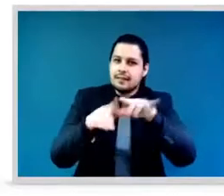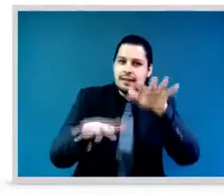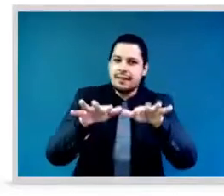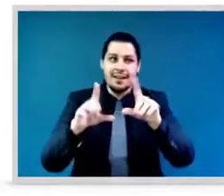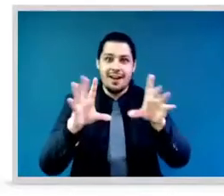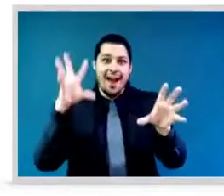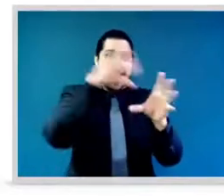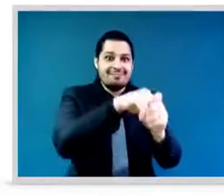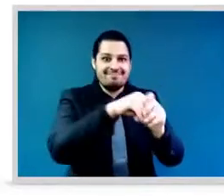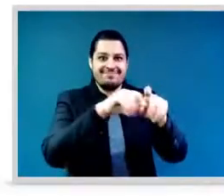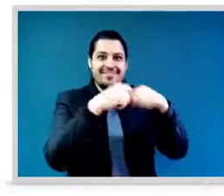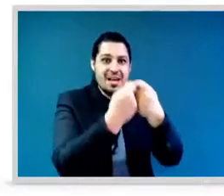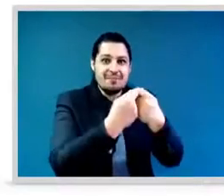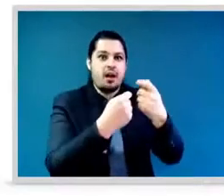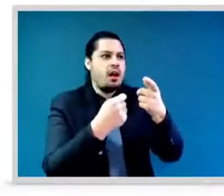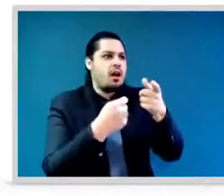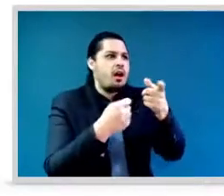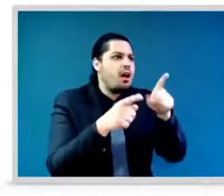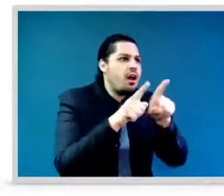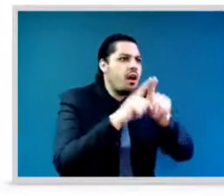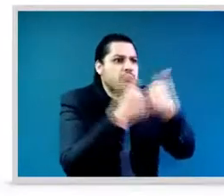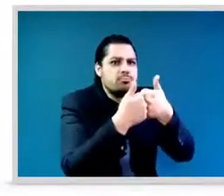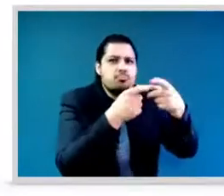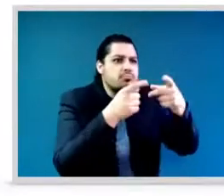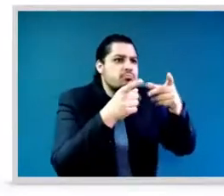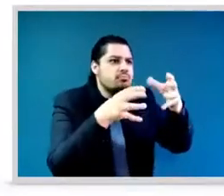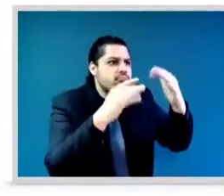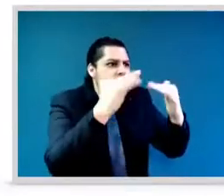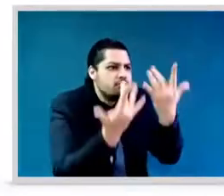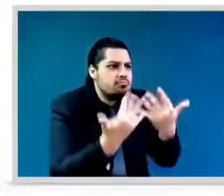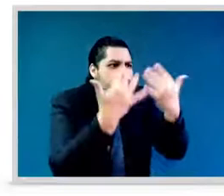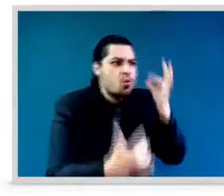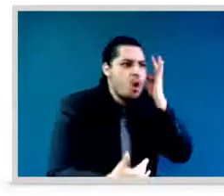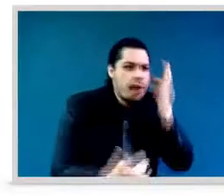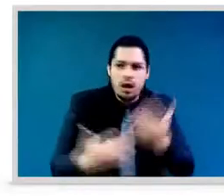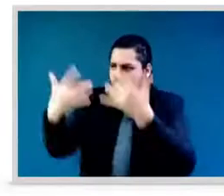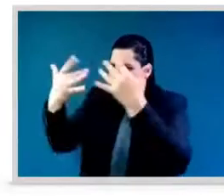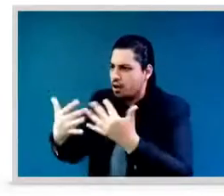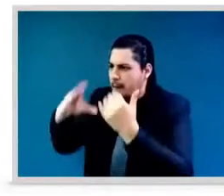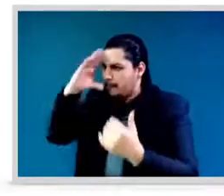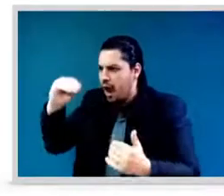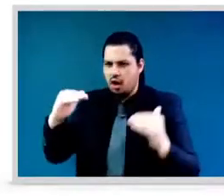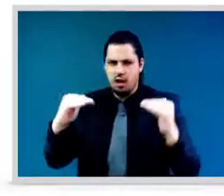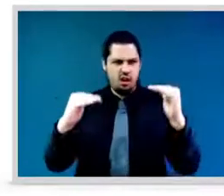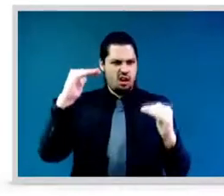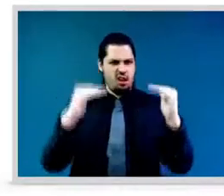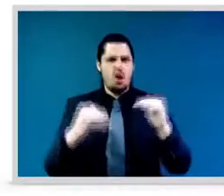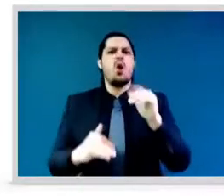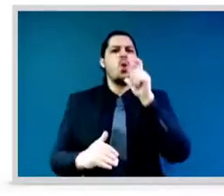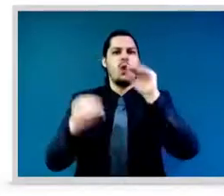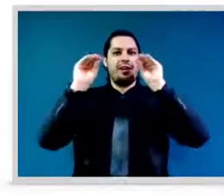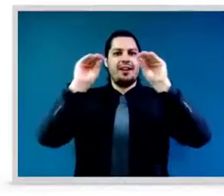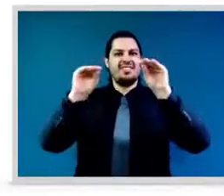says less about the decision-making processes themselves in the sense that since Beijing until now,